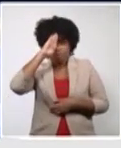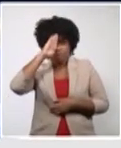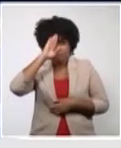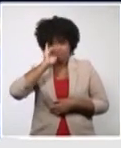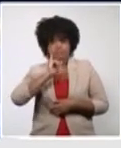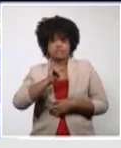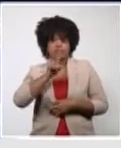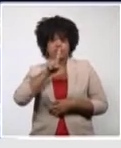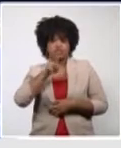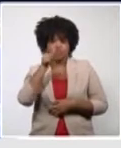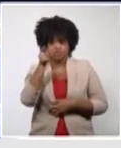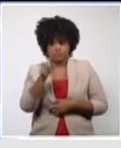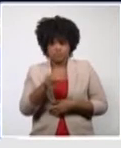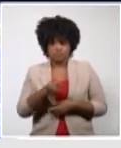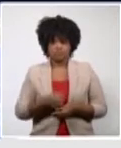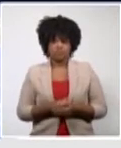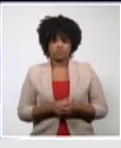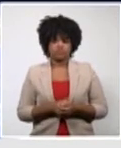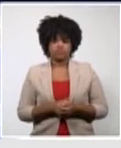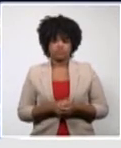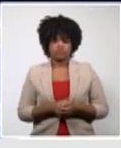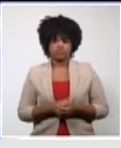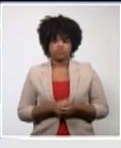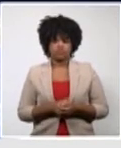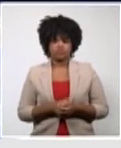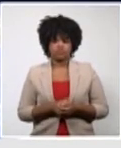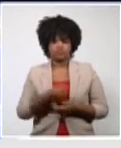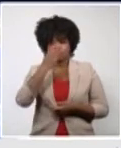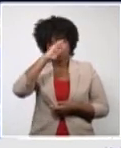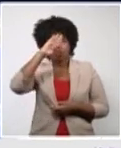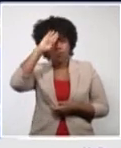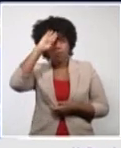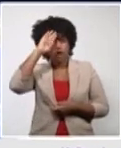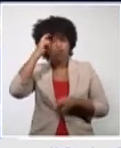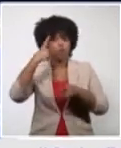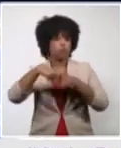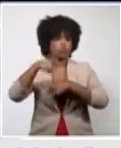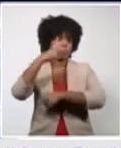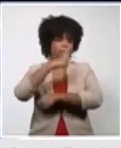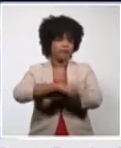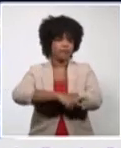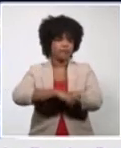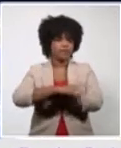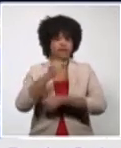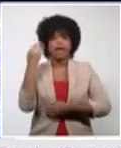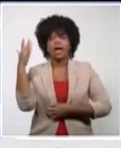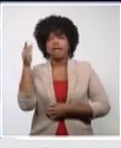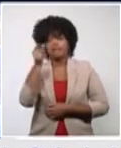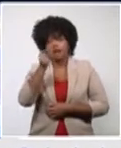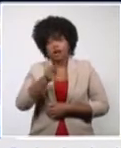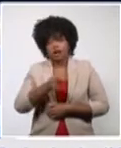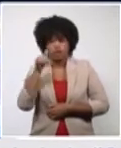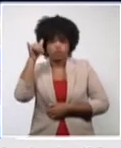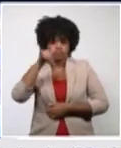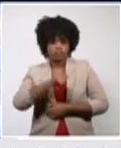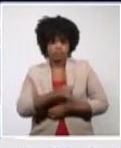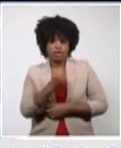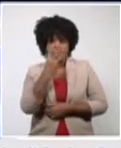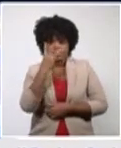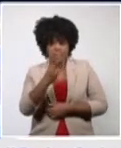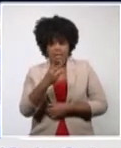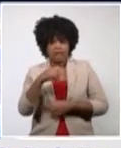the country. Cubans residing abroad, foreign crew members and three residents in Cuba,